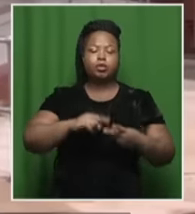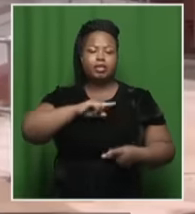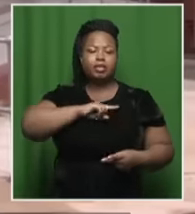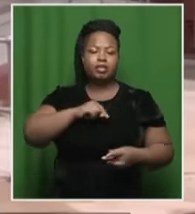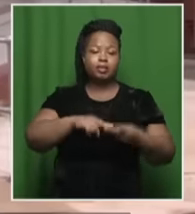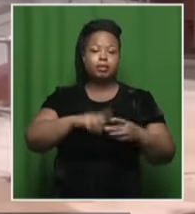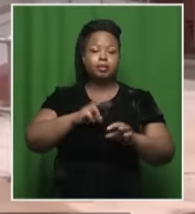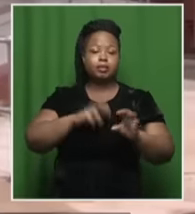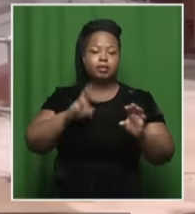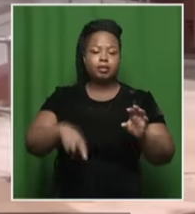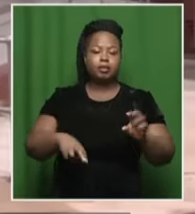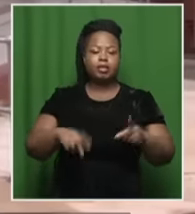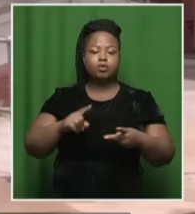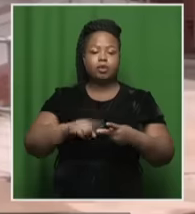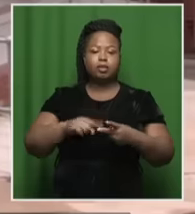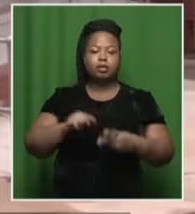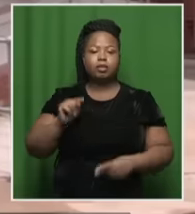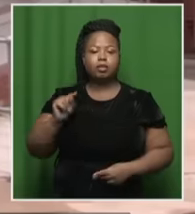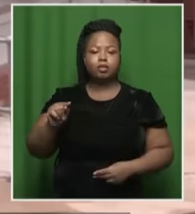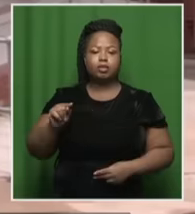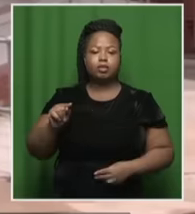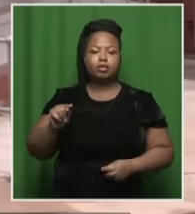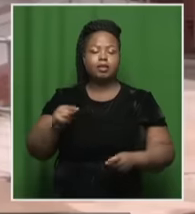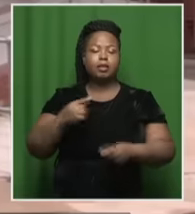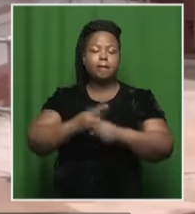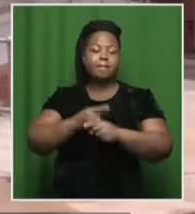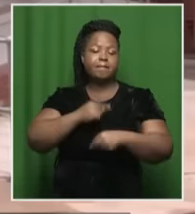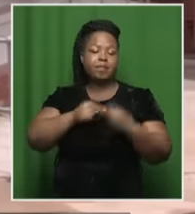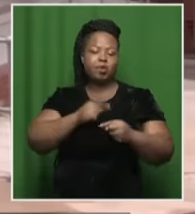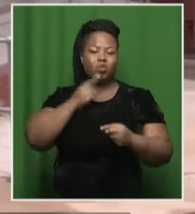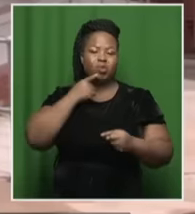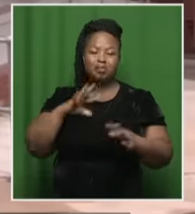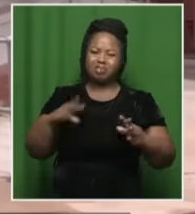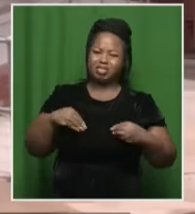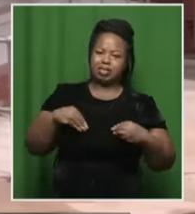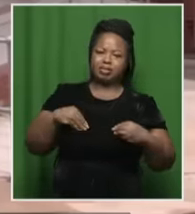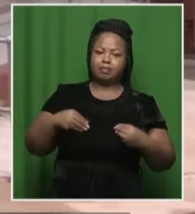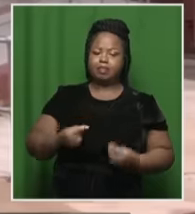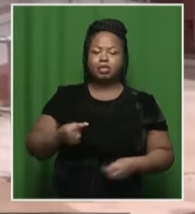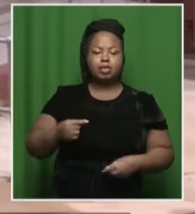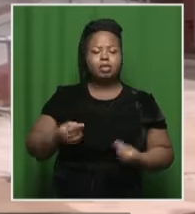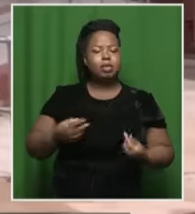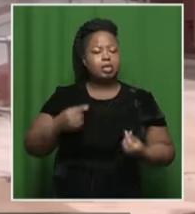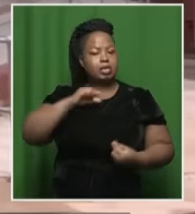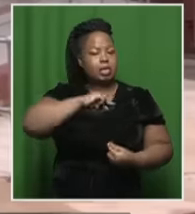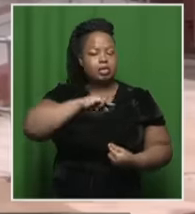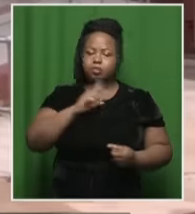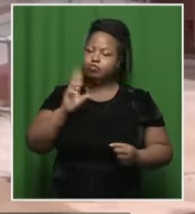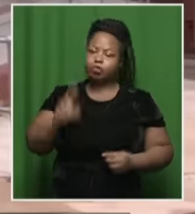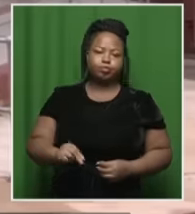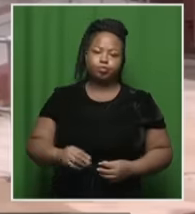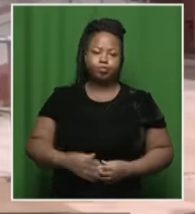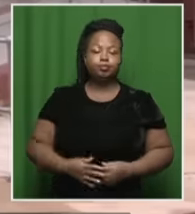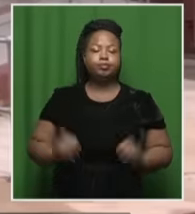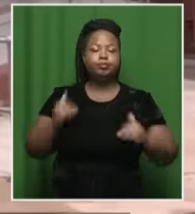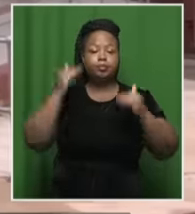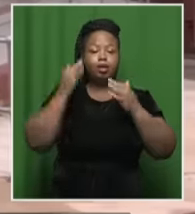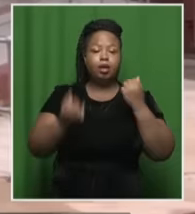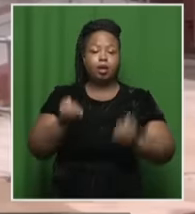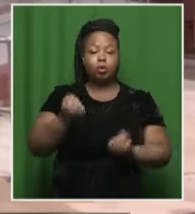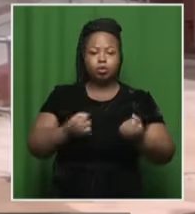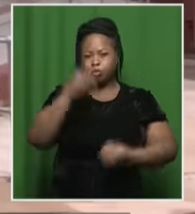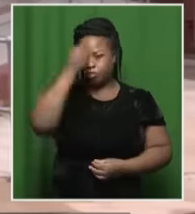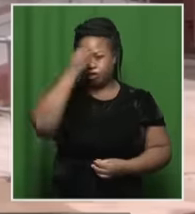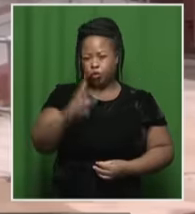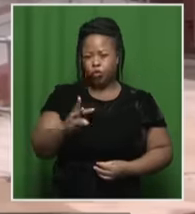resignation was not an admission of guilt regarding the corruption allegations against her. Now, the High Court in Pretoria